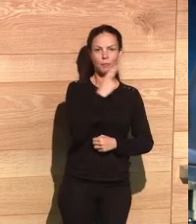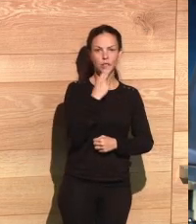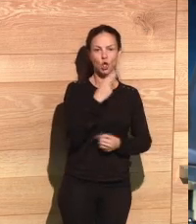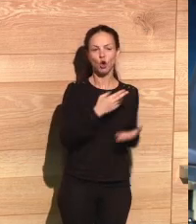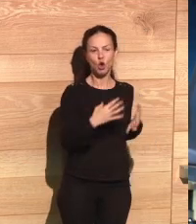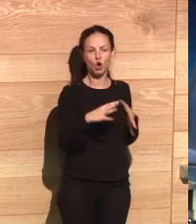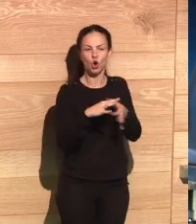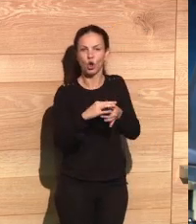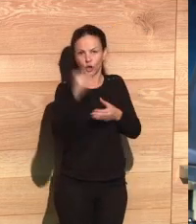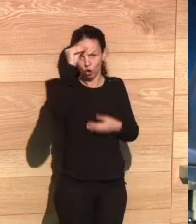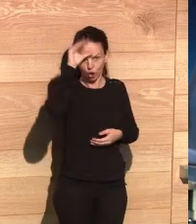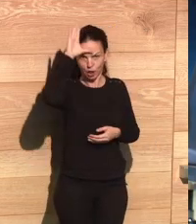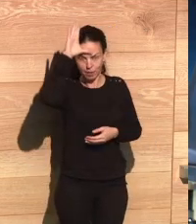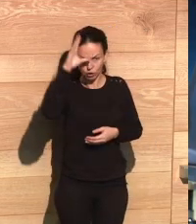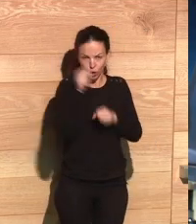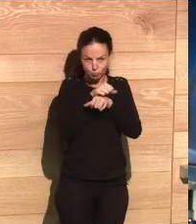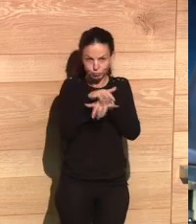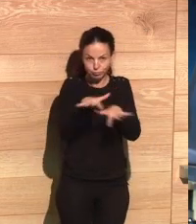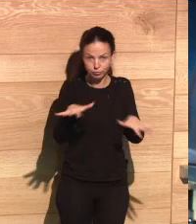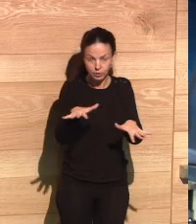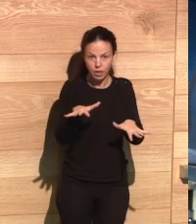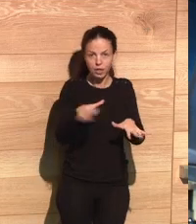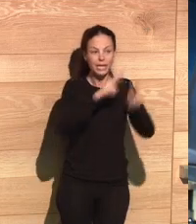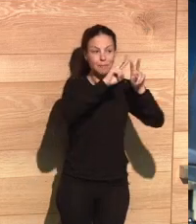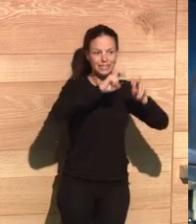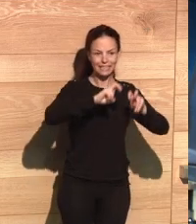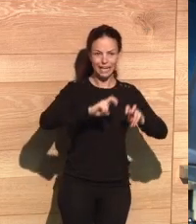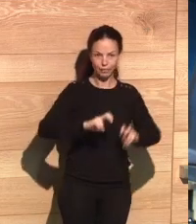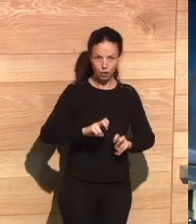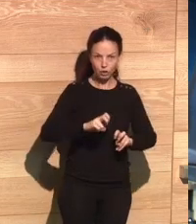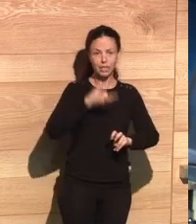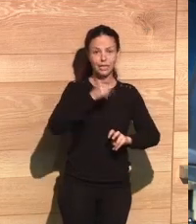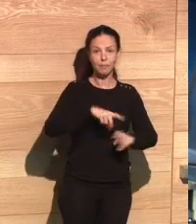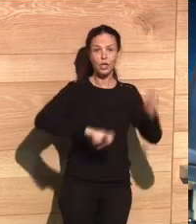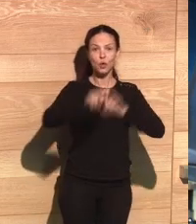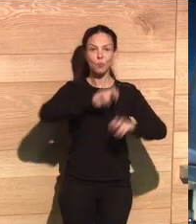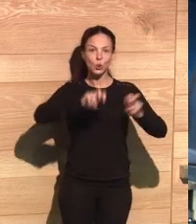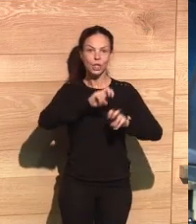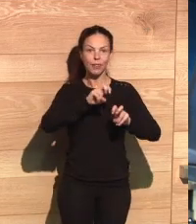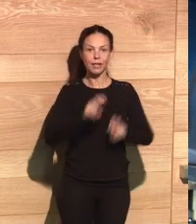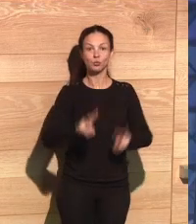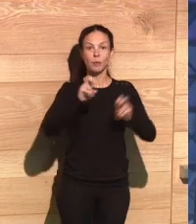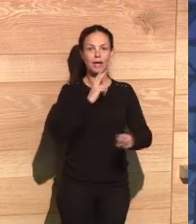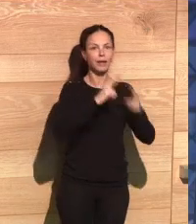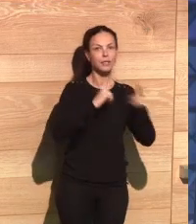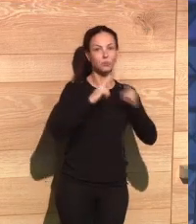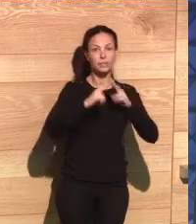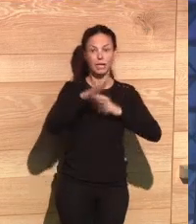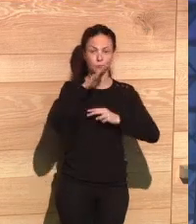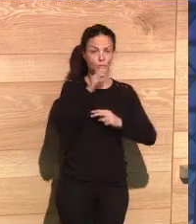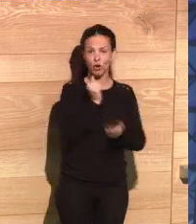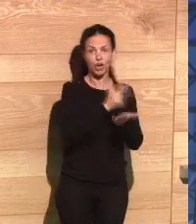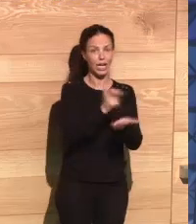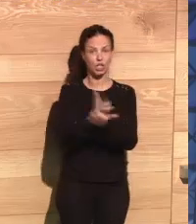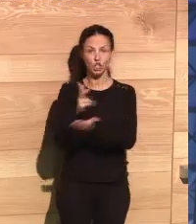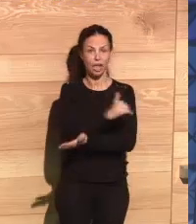the commitment of our institution in terms of transmitting and conveying knowledge and also how